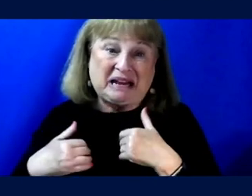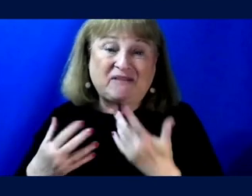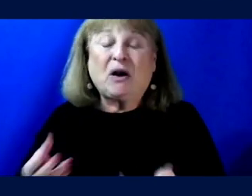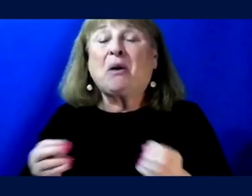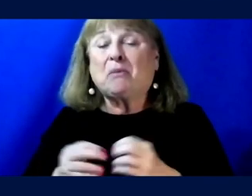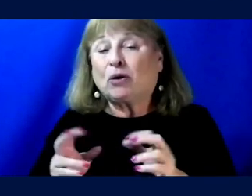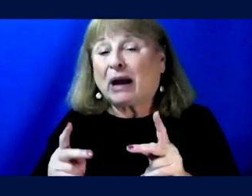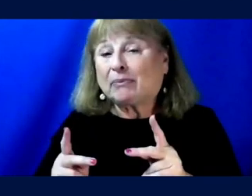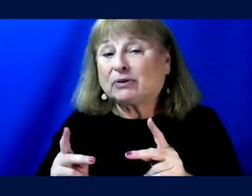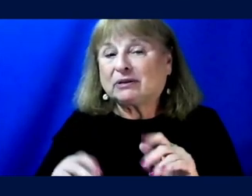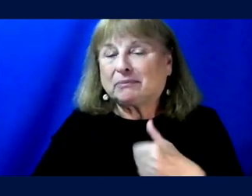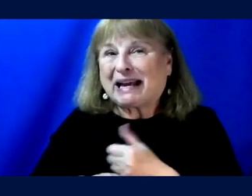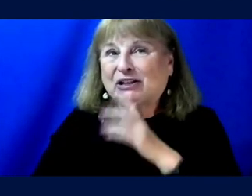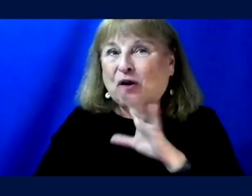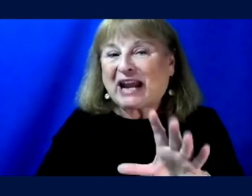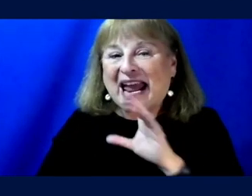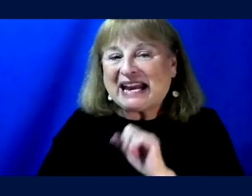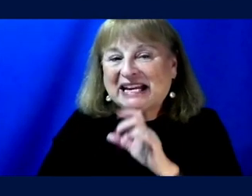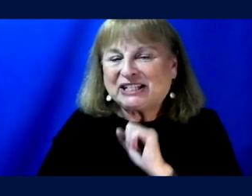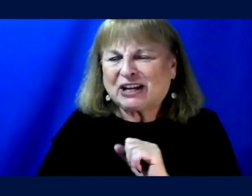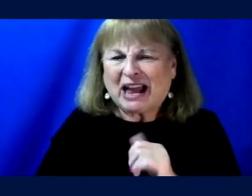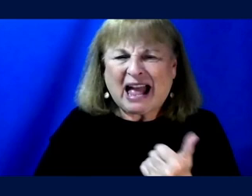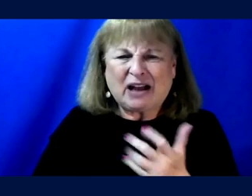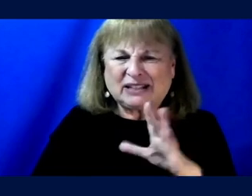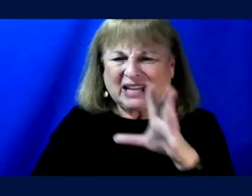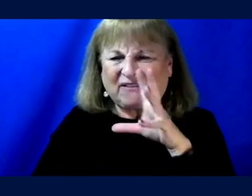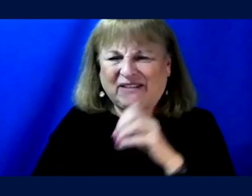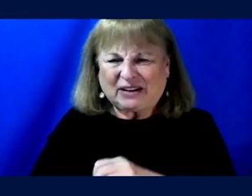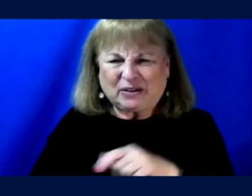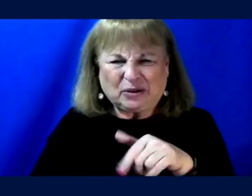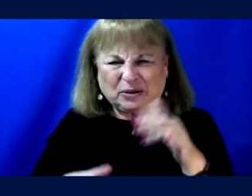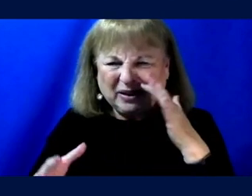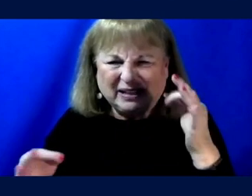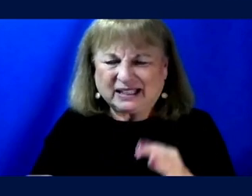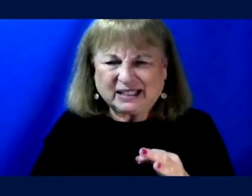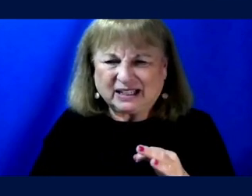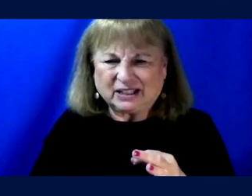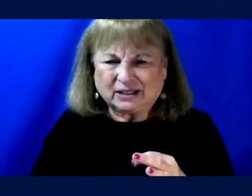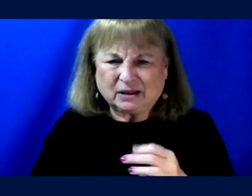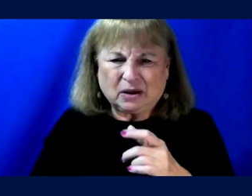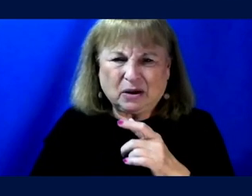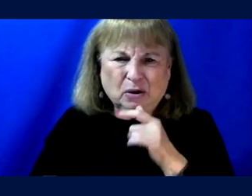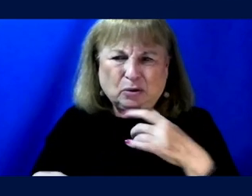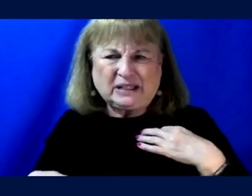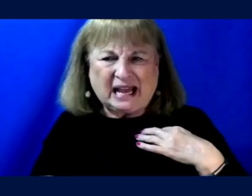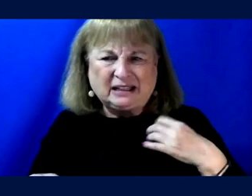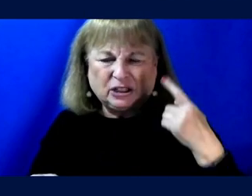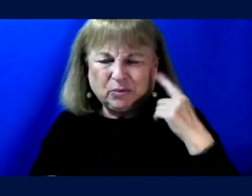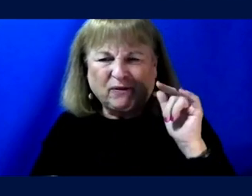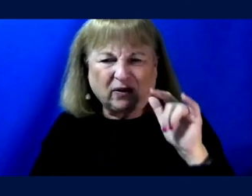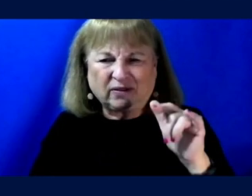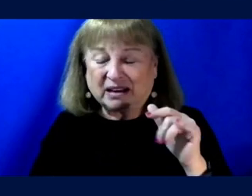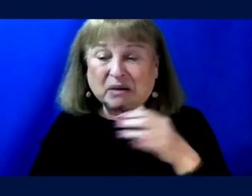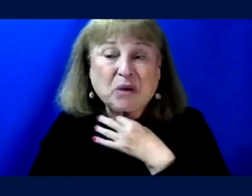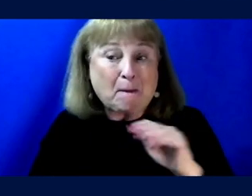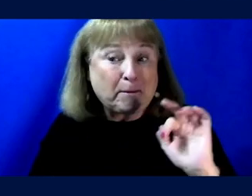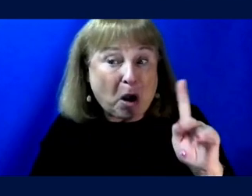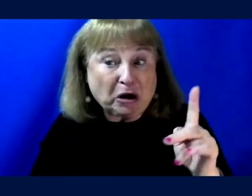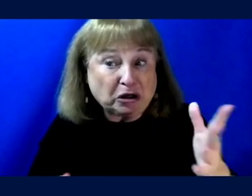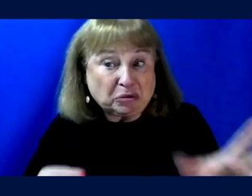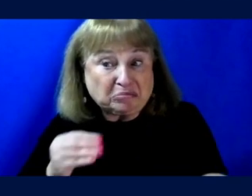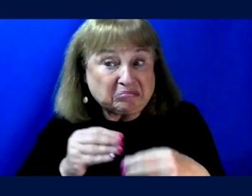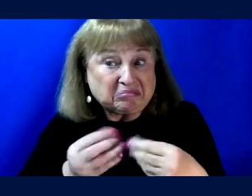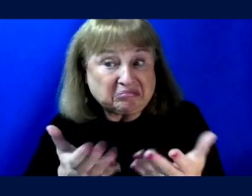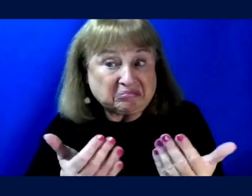opportunities based on age, you know, how does that factored into the decisions on, uh, who who's eligible for flight? I'm curious if Mark has any thoughts on that, uh,